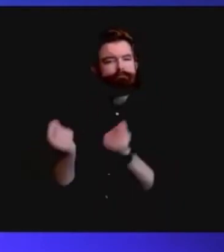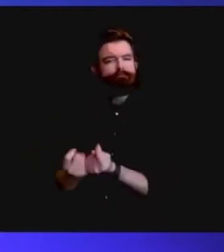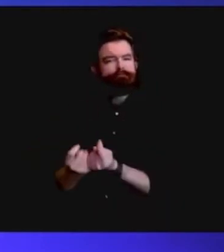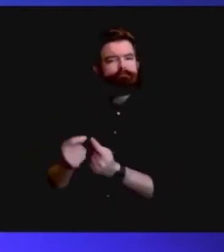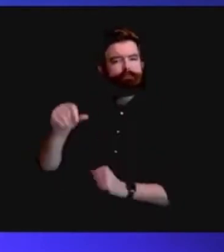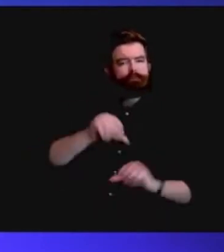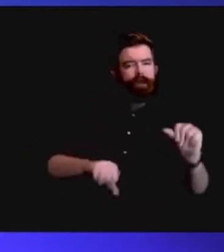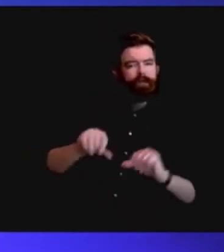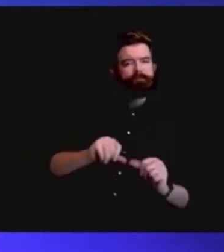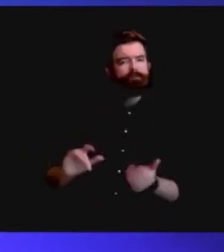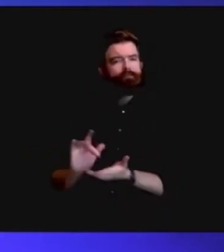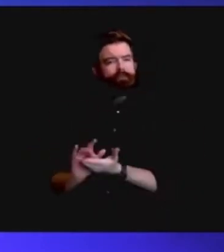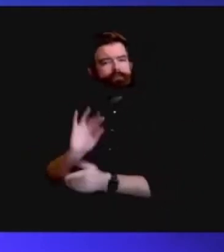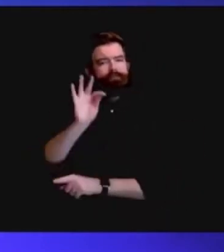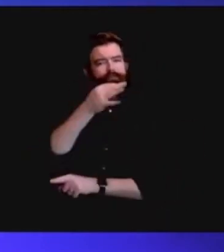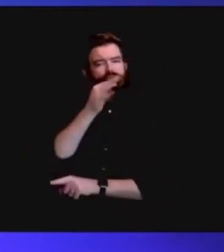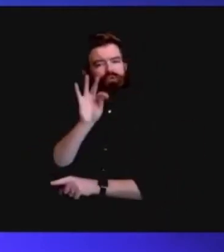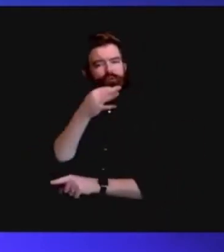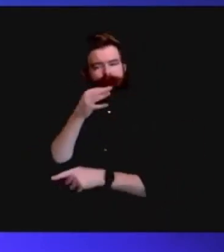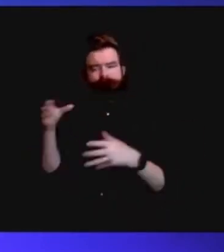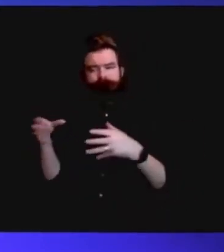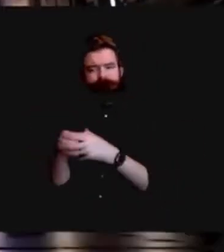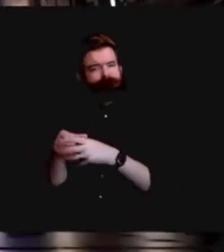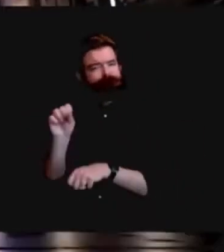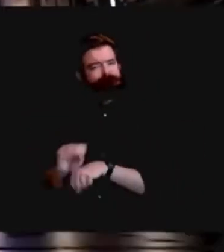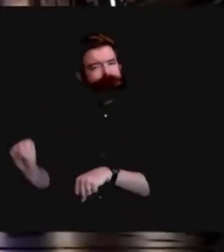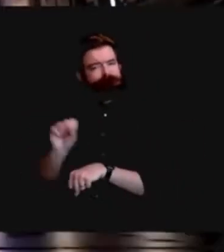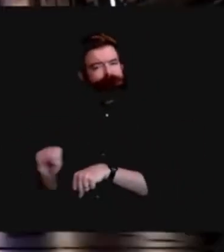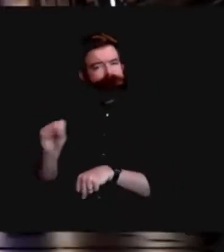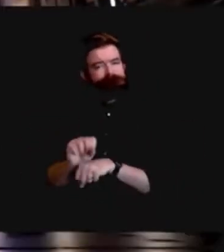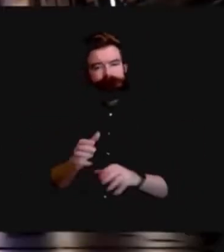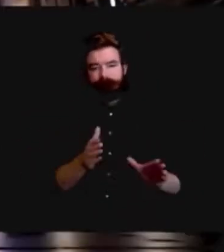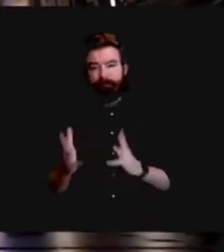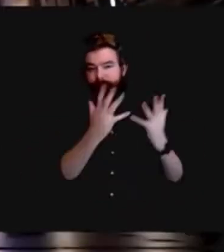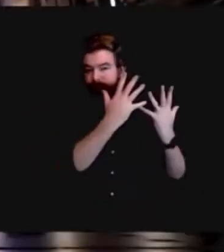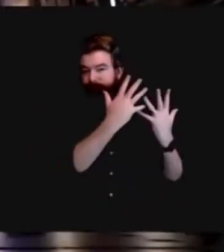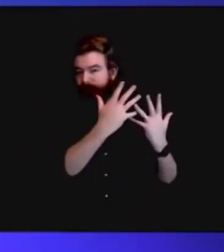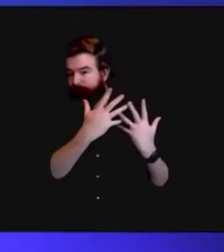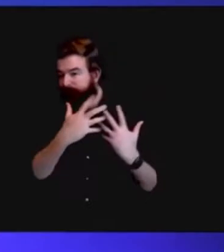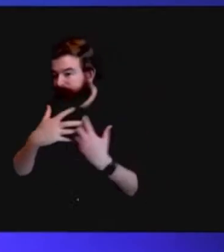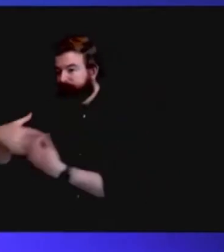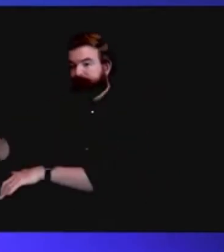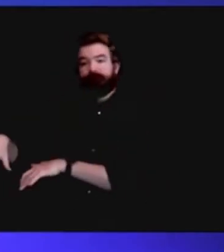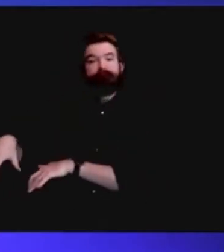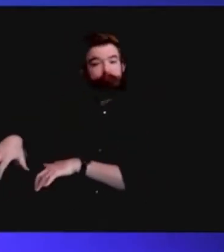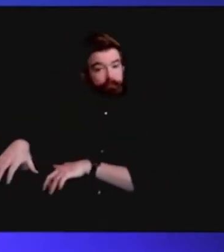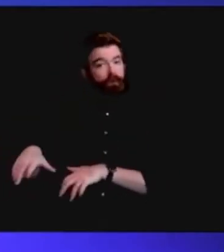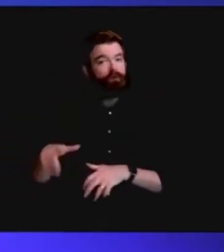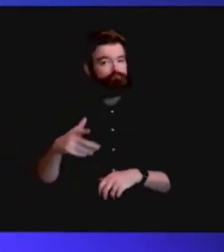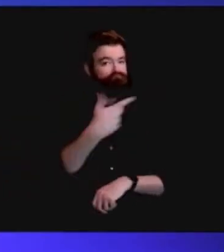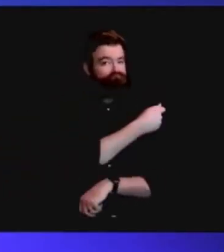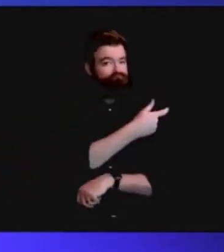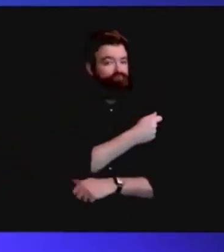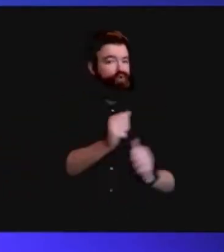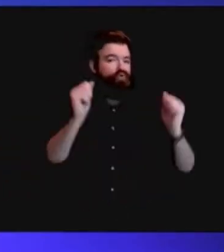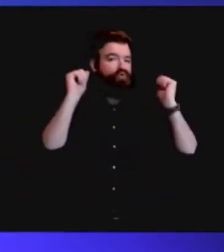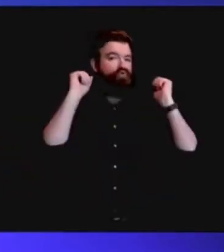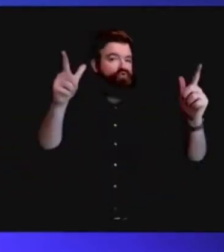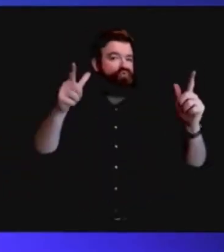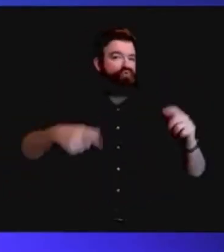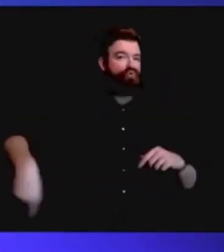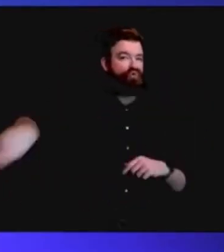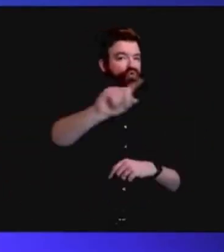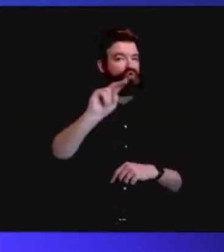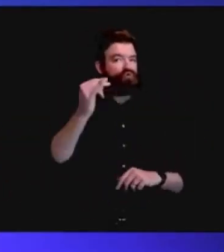obstacles, we have in place a plan to vaccinate every willing New Jersey adult resident, and hundreds of thousands